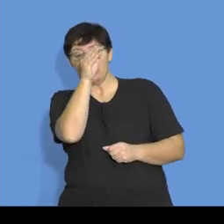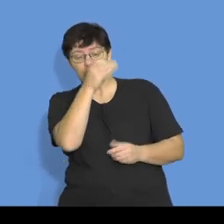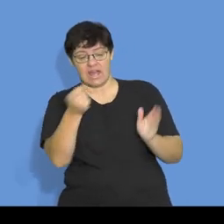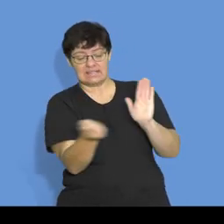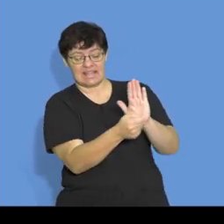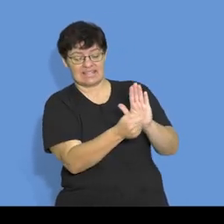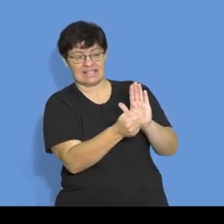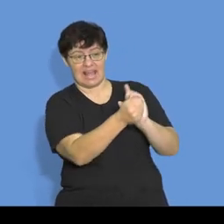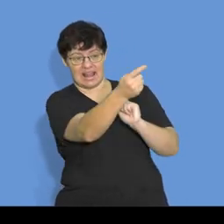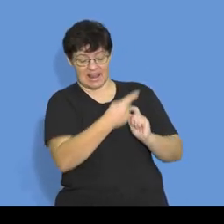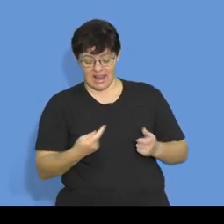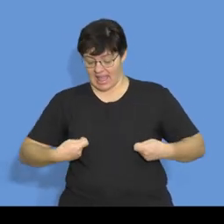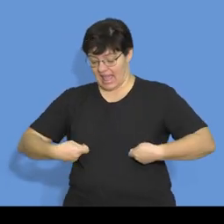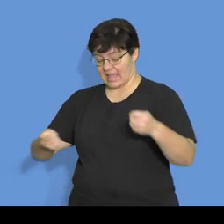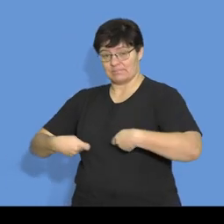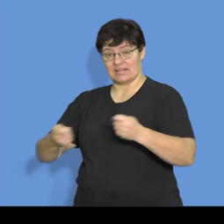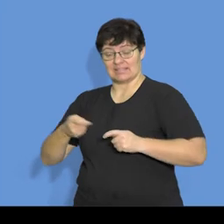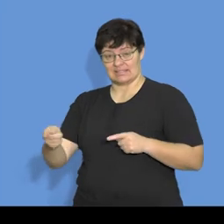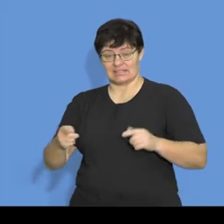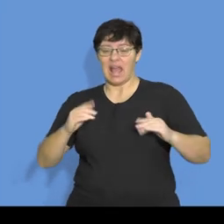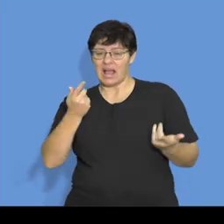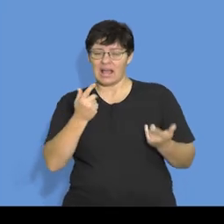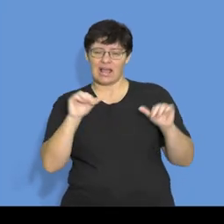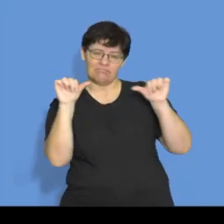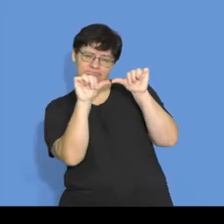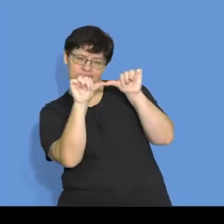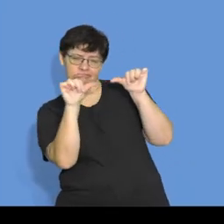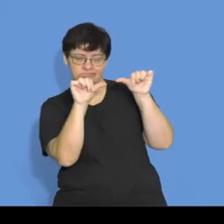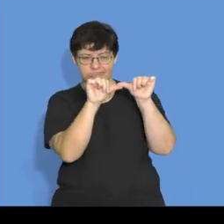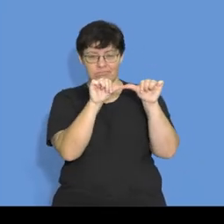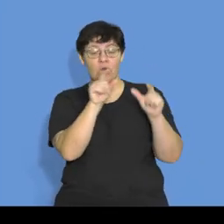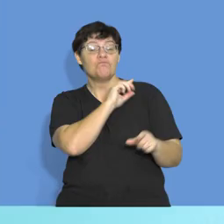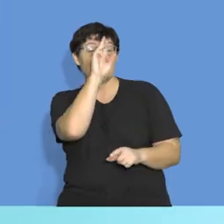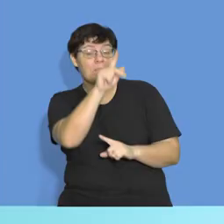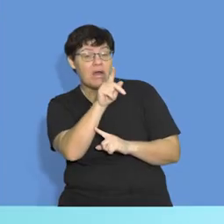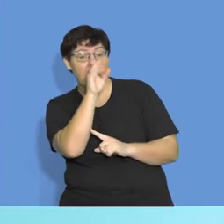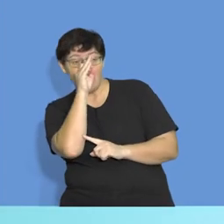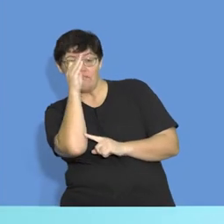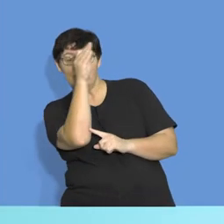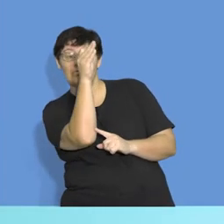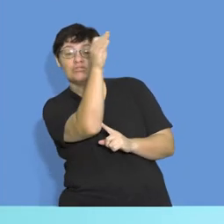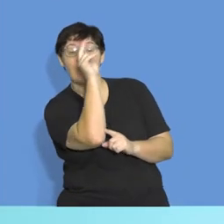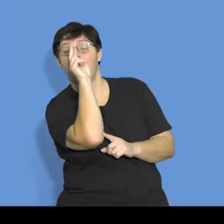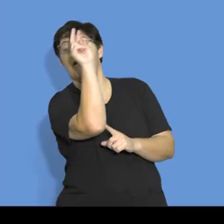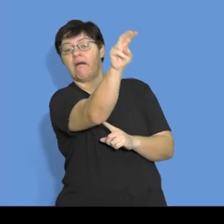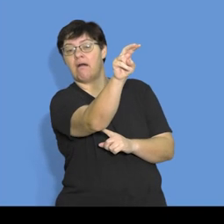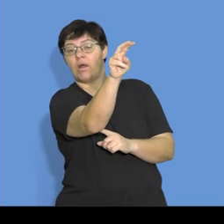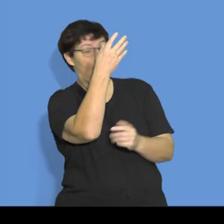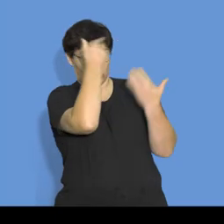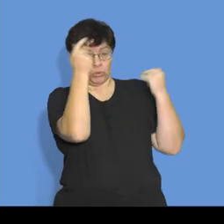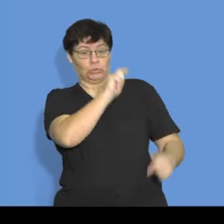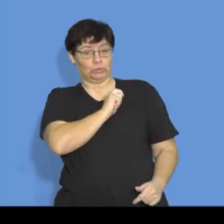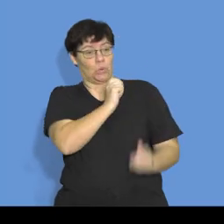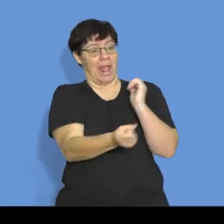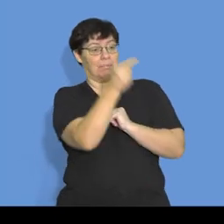setting out the estimated, estimated, remember, we are forecasting for the future. So what are we